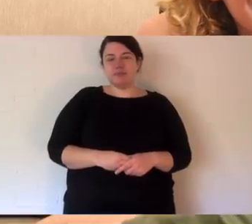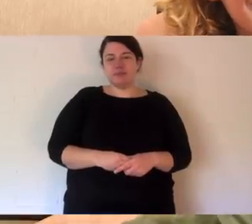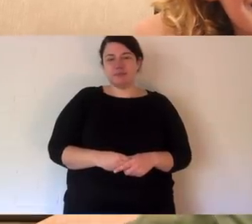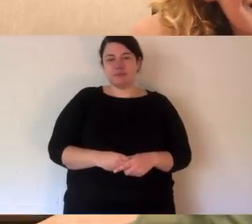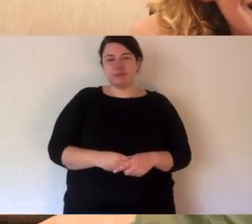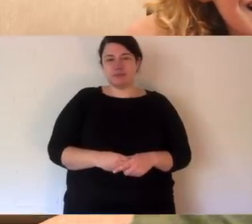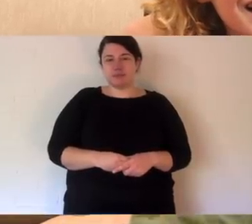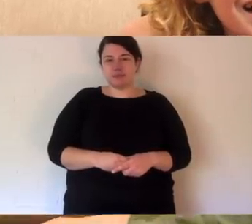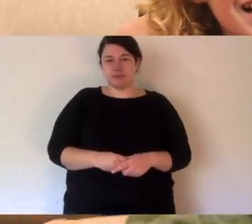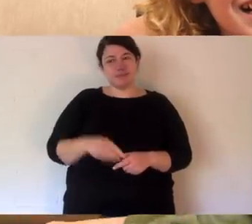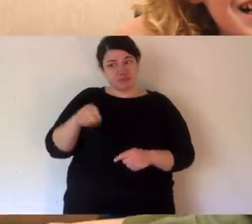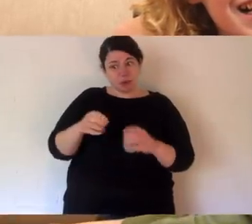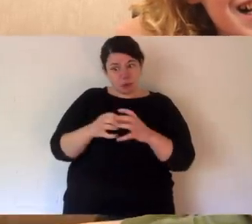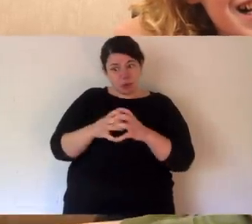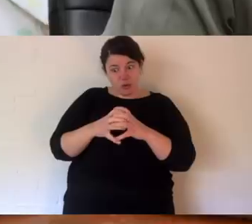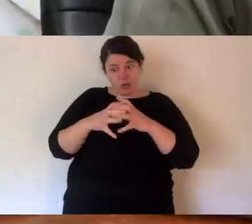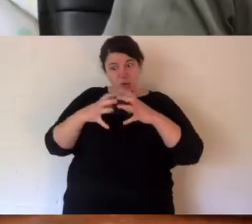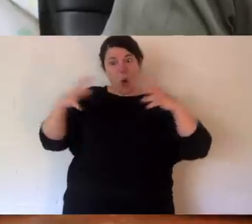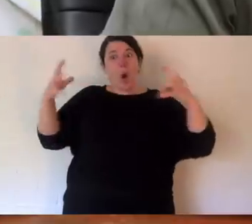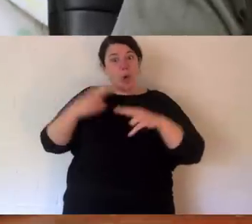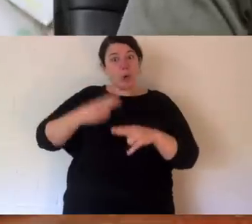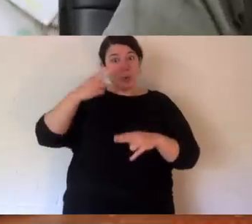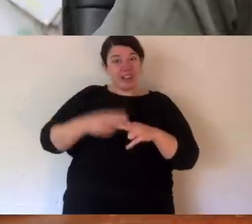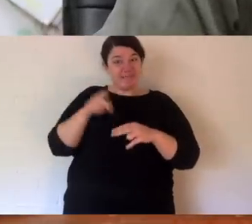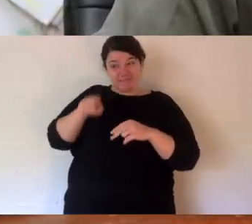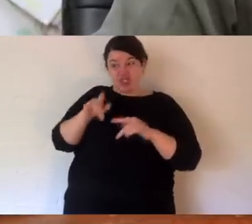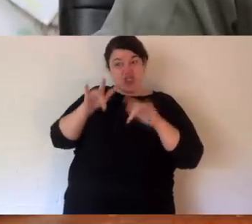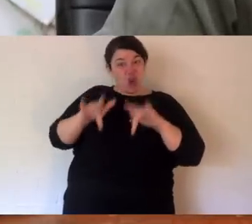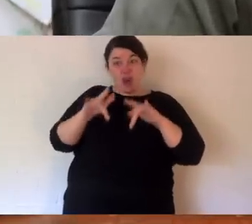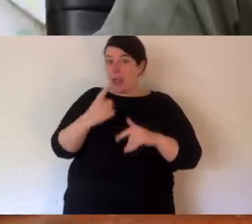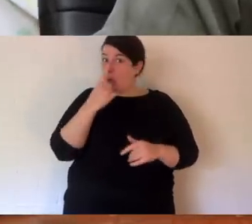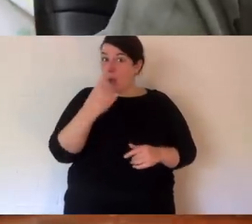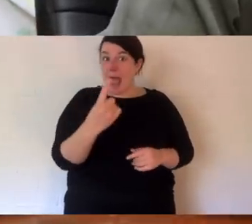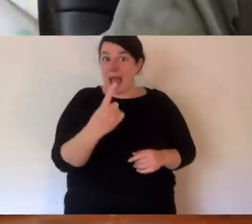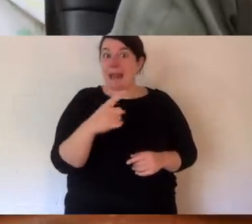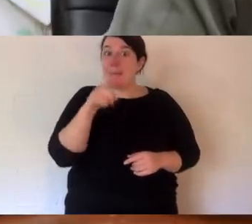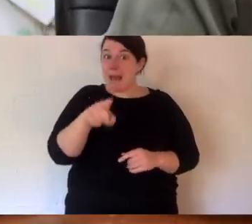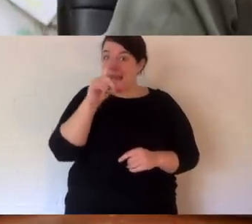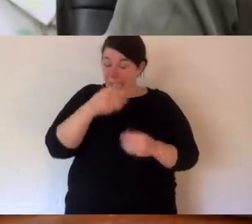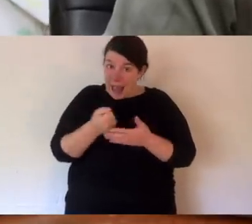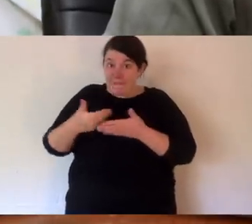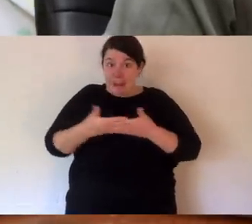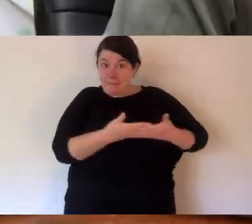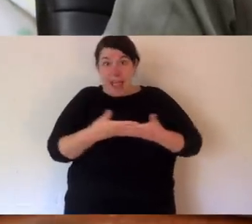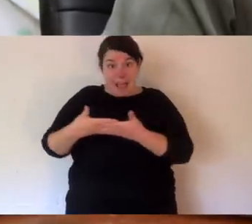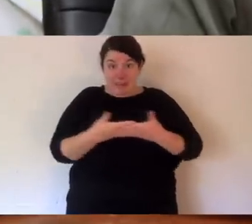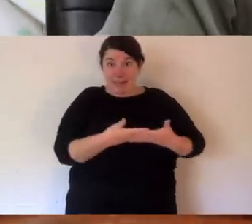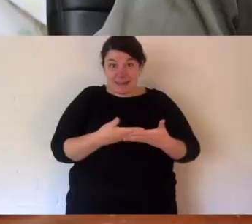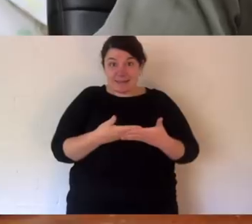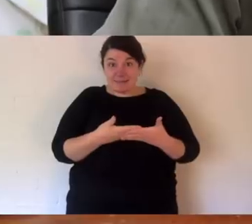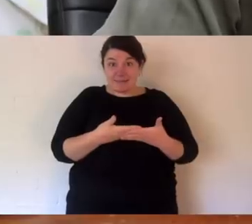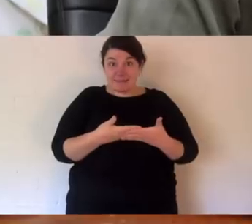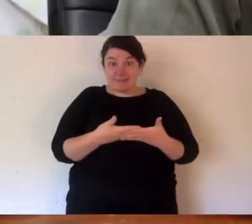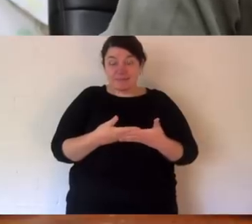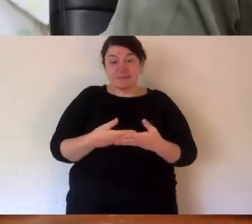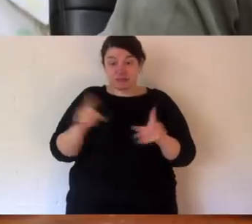is that they grow up very rapidly. And so Ella here isn't quite a year old. She's already at the stage where she could have a joey. Now,